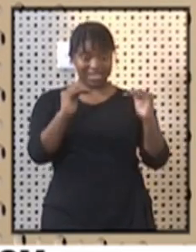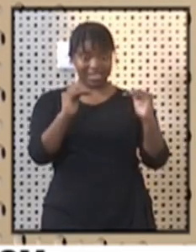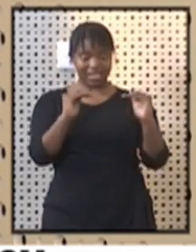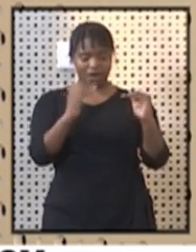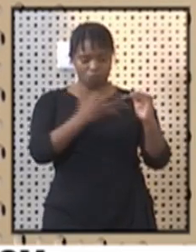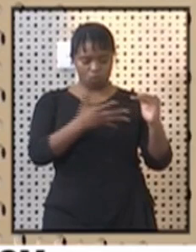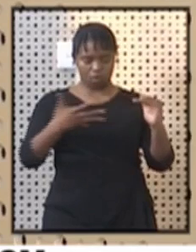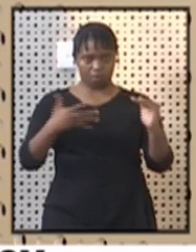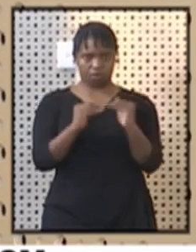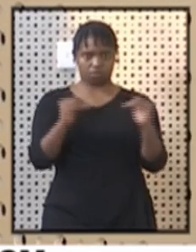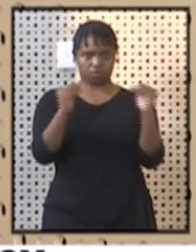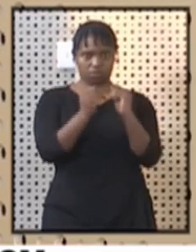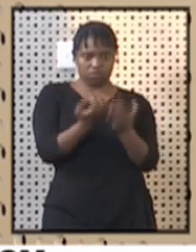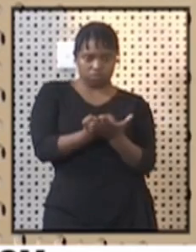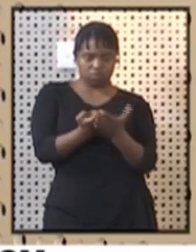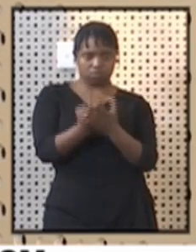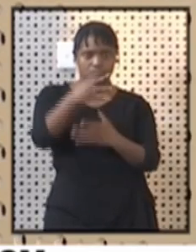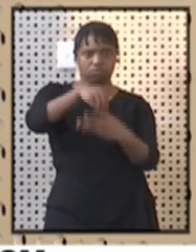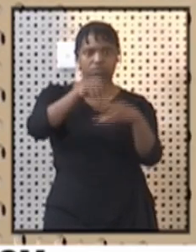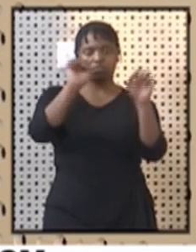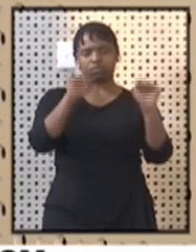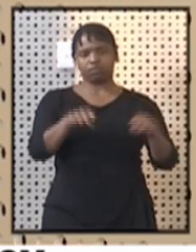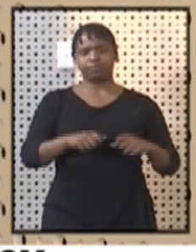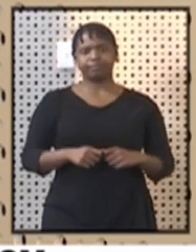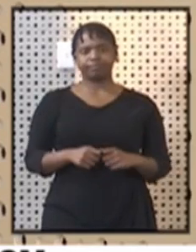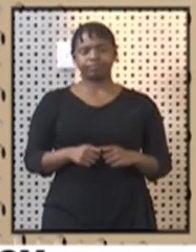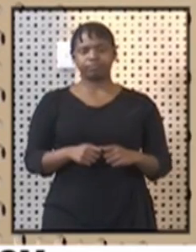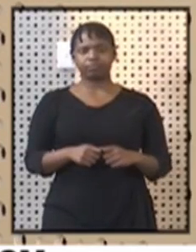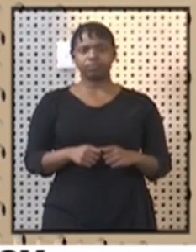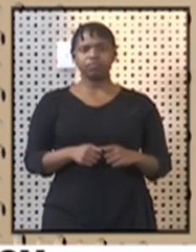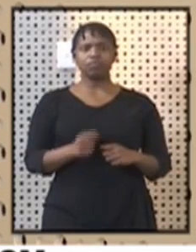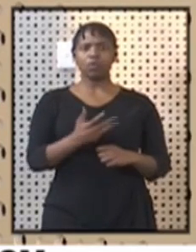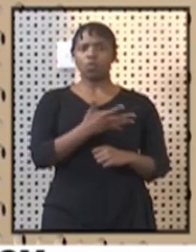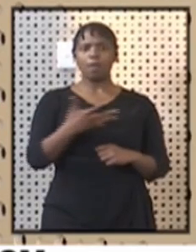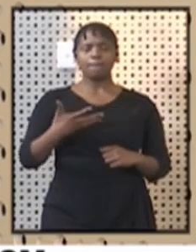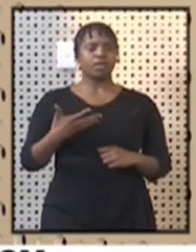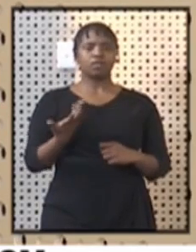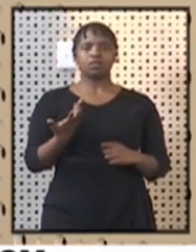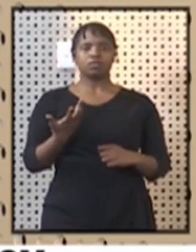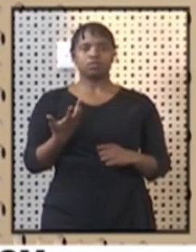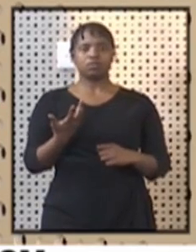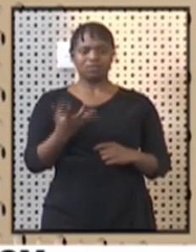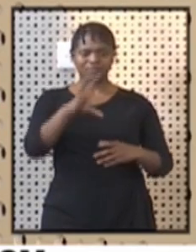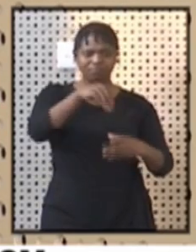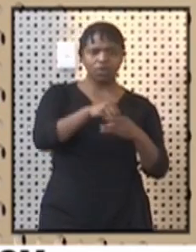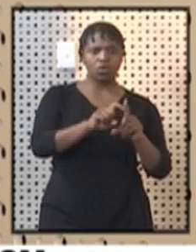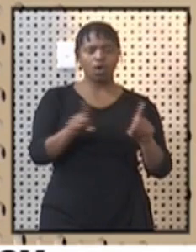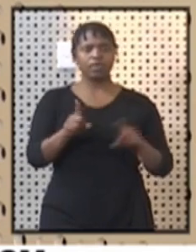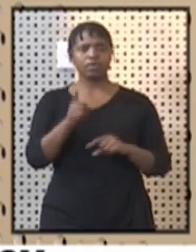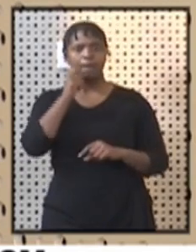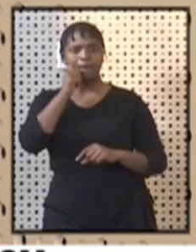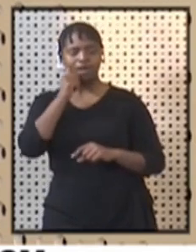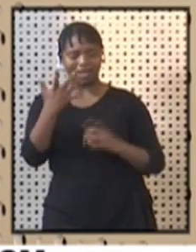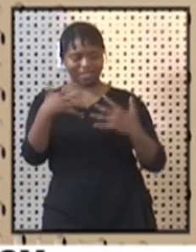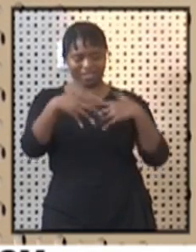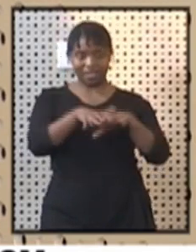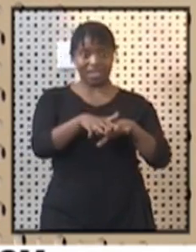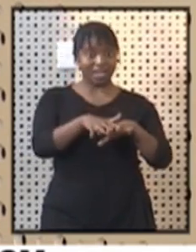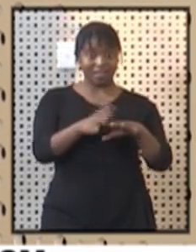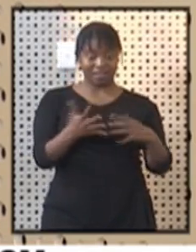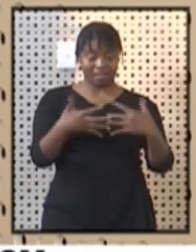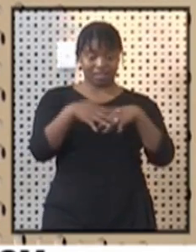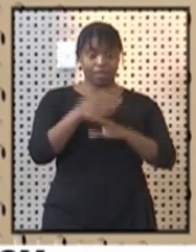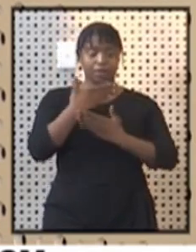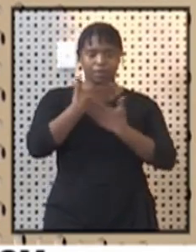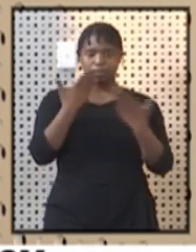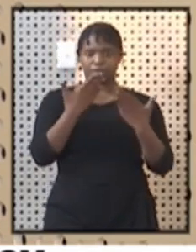economic actors. The sector that is not inclusive is not a sustainable